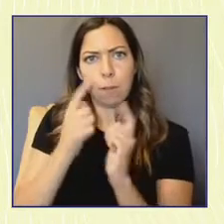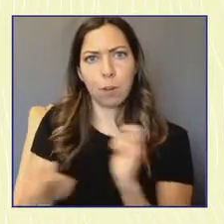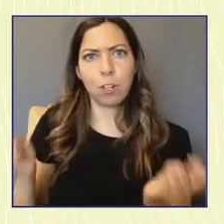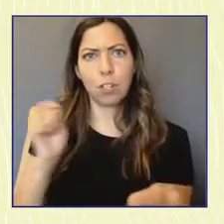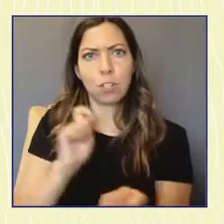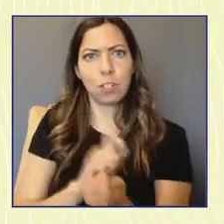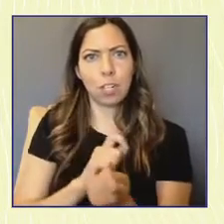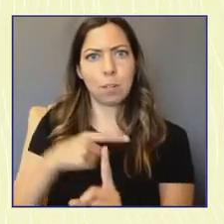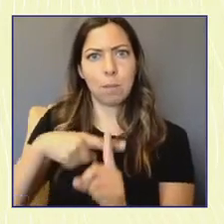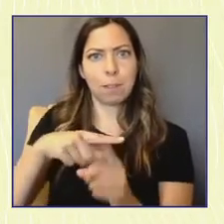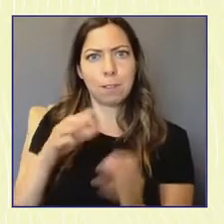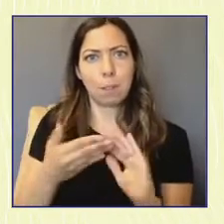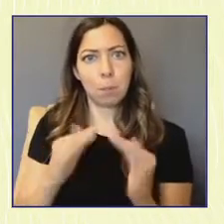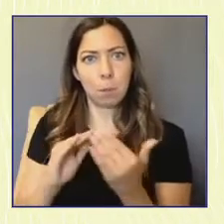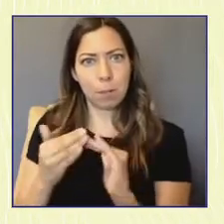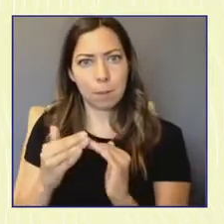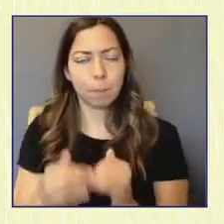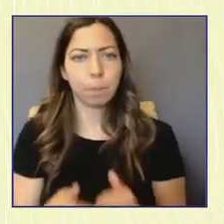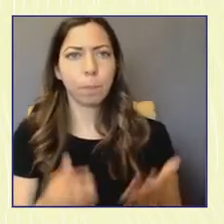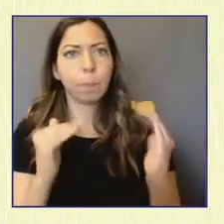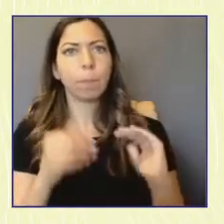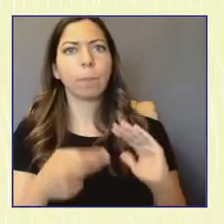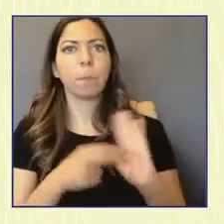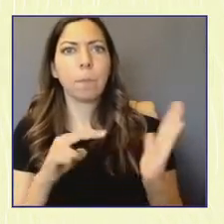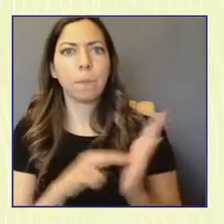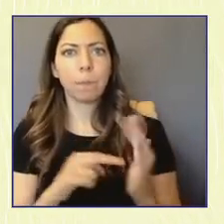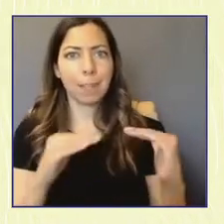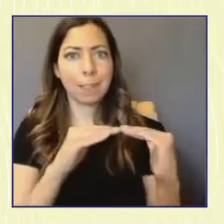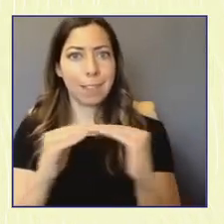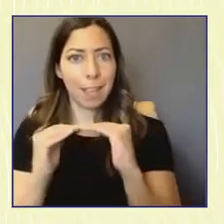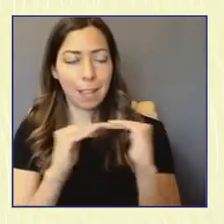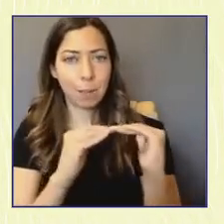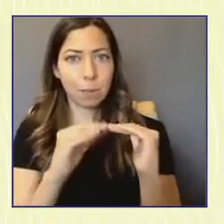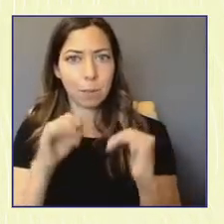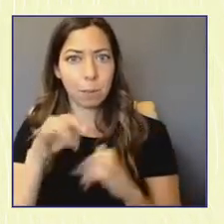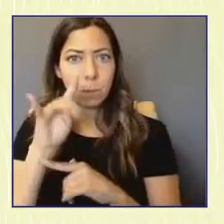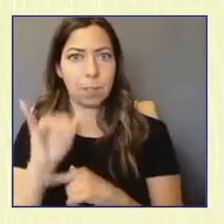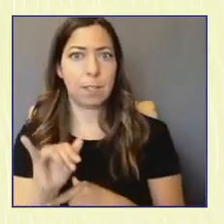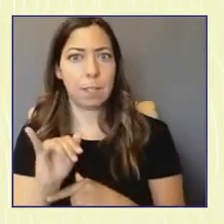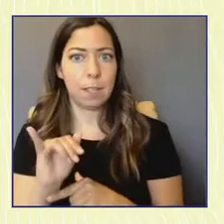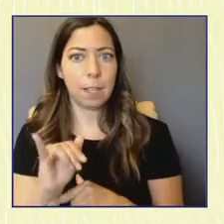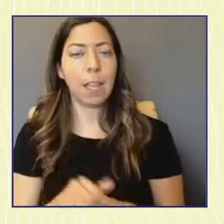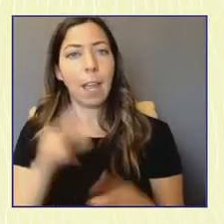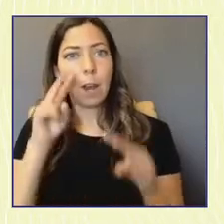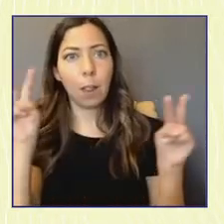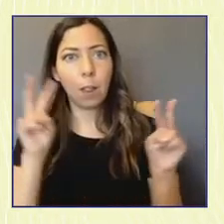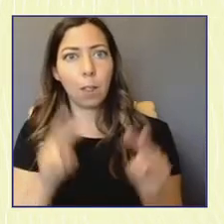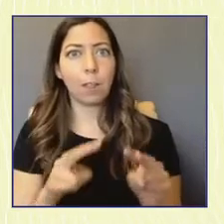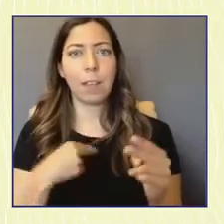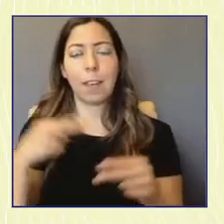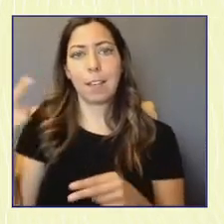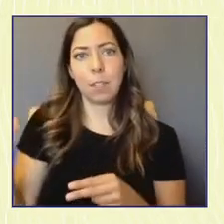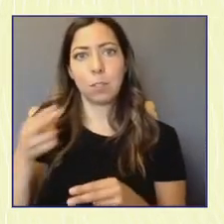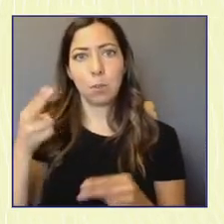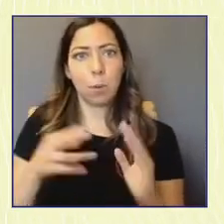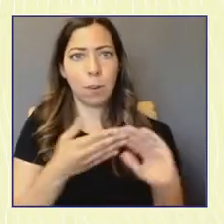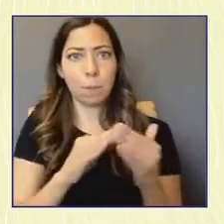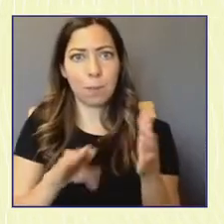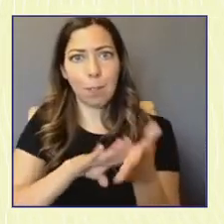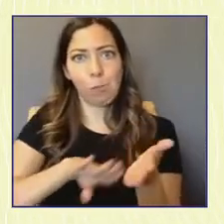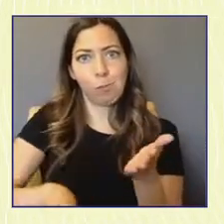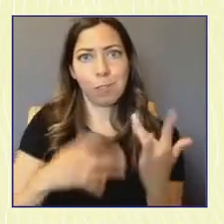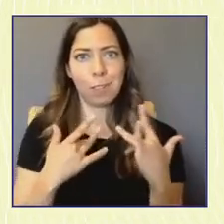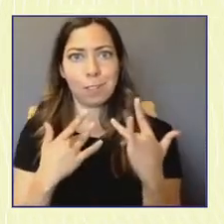It means centering equity and focusing on historically marginalized communities until every single